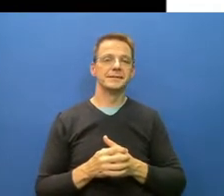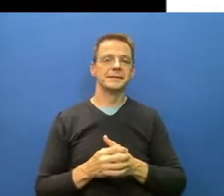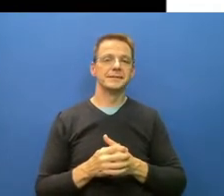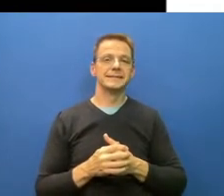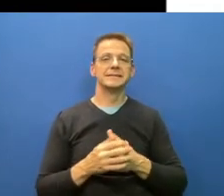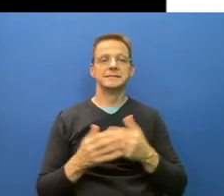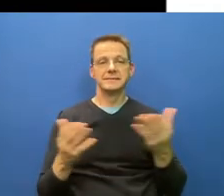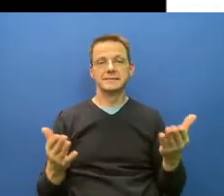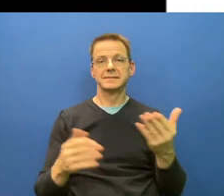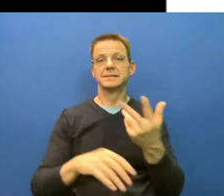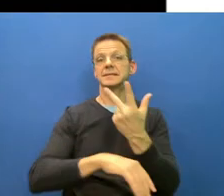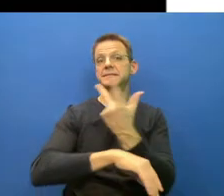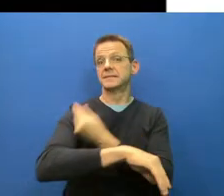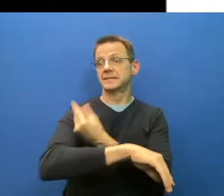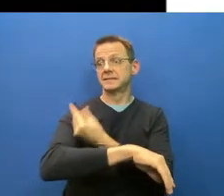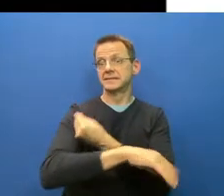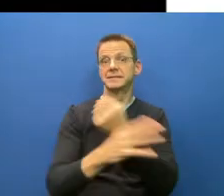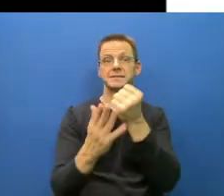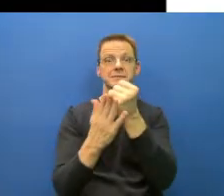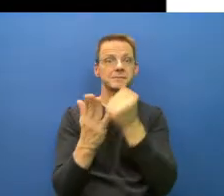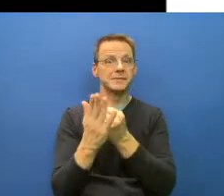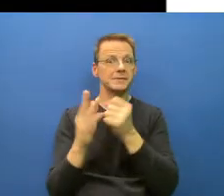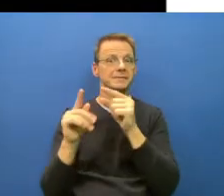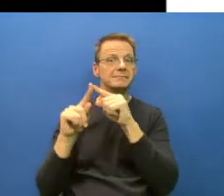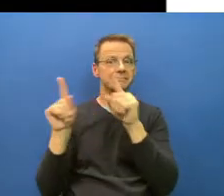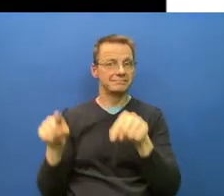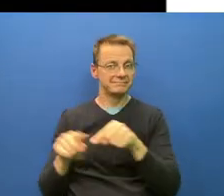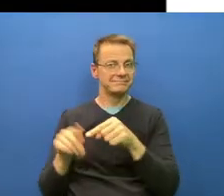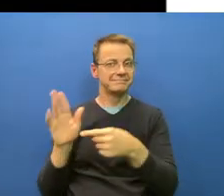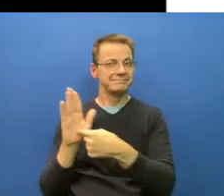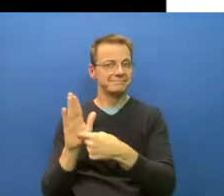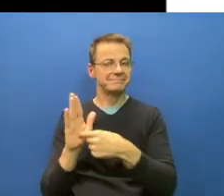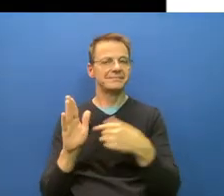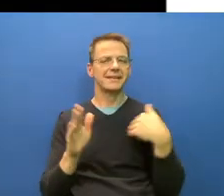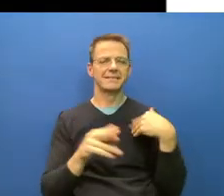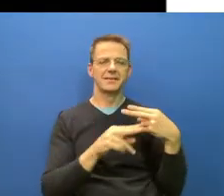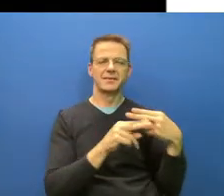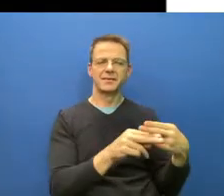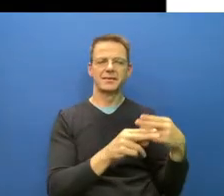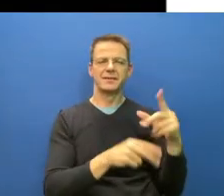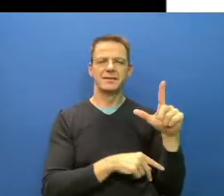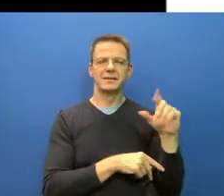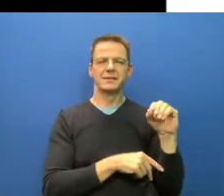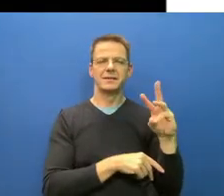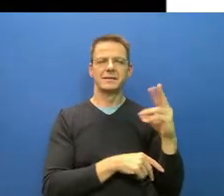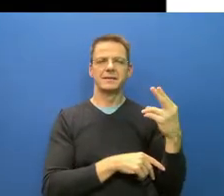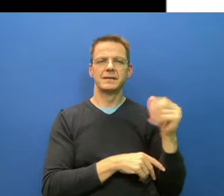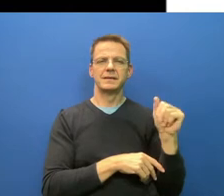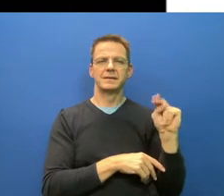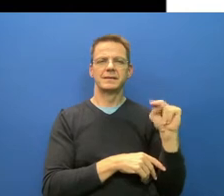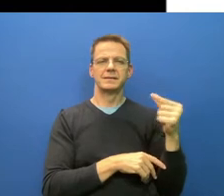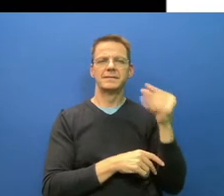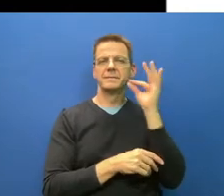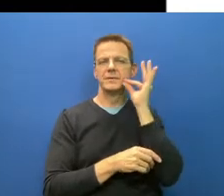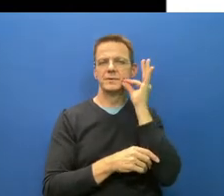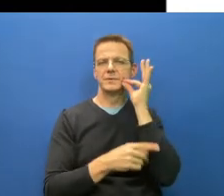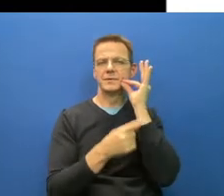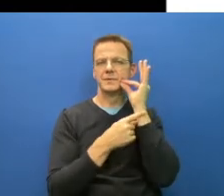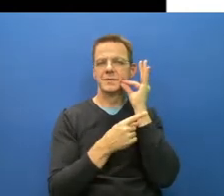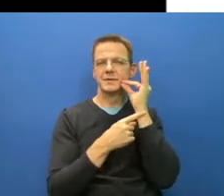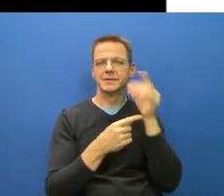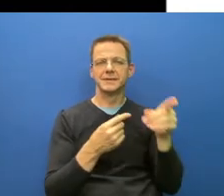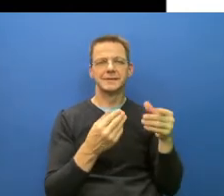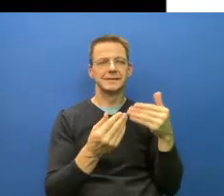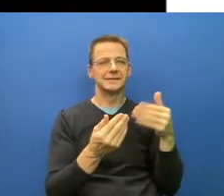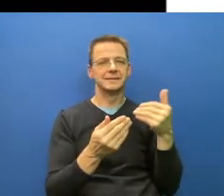fruit measures. So there are vaccine boosters, urban precautions and rapid tests. We still use very, very, very, very, very